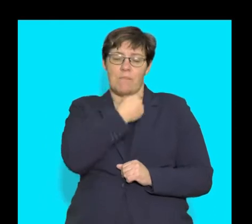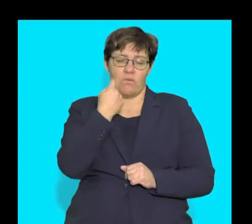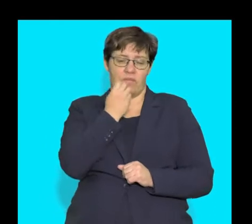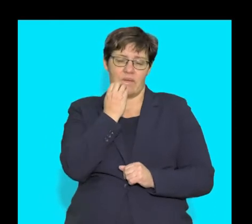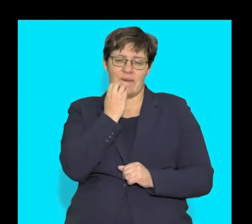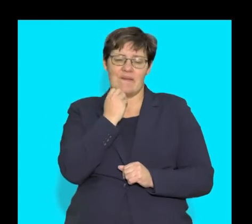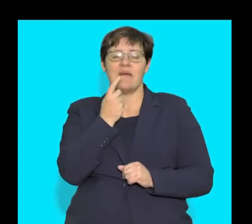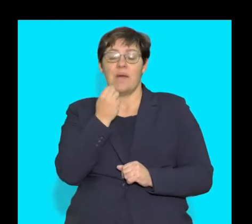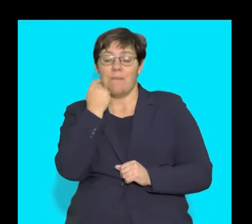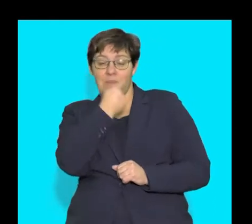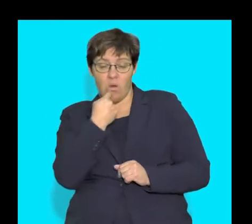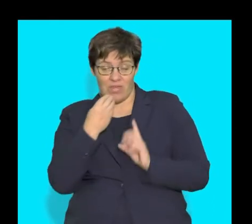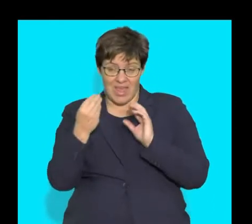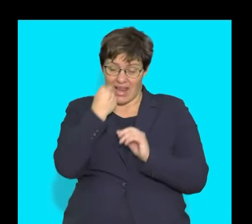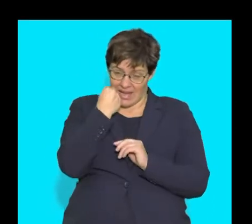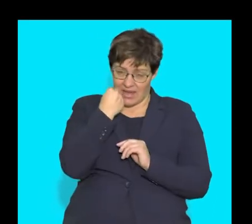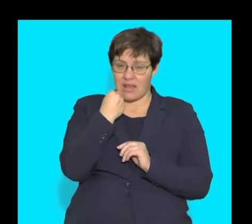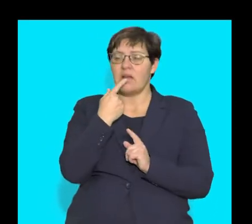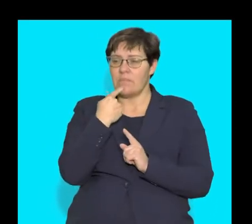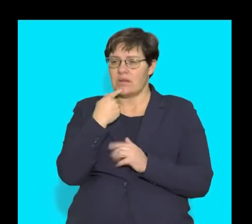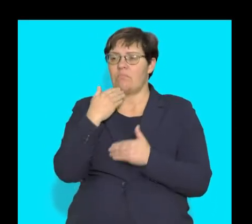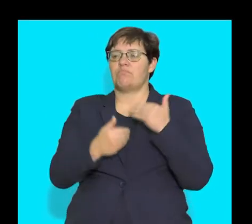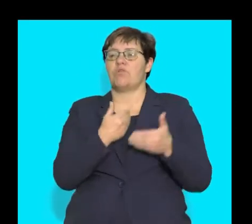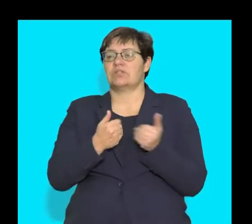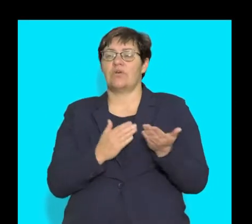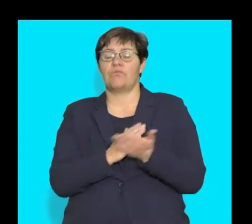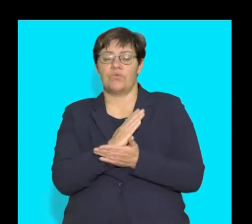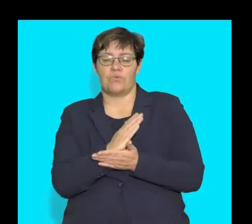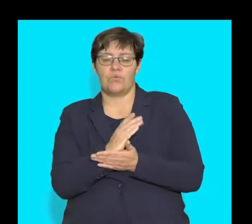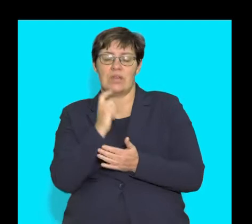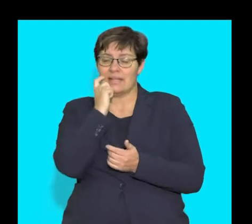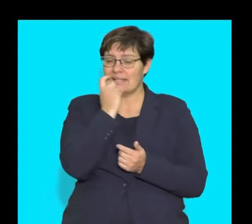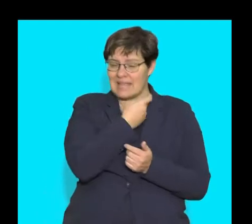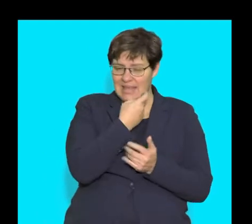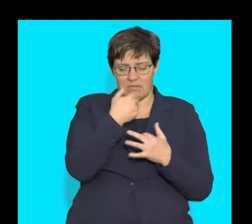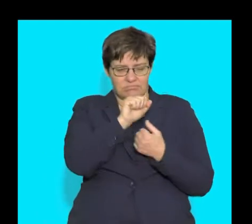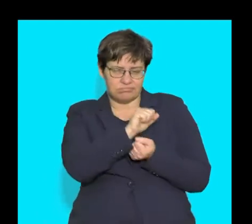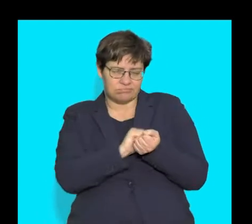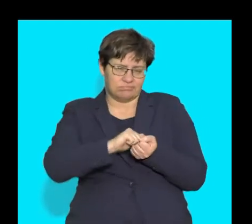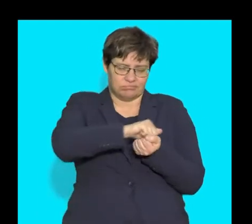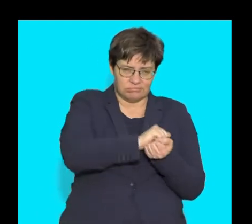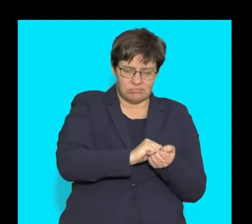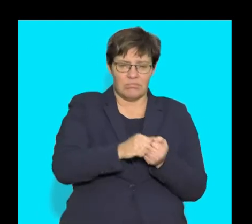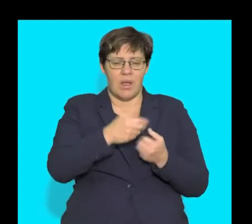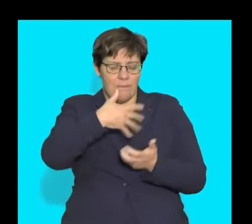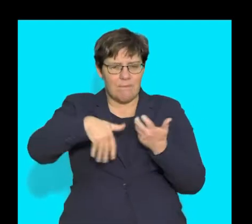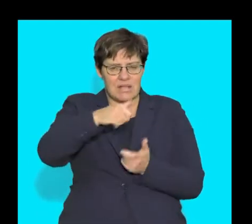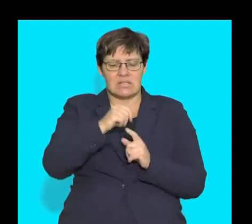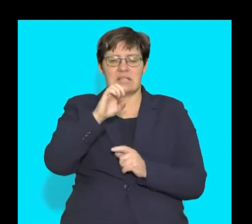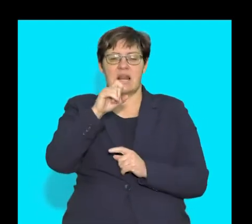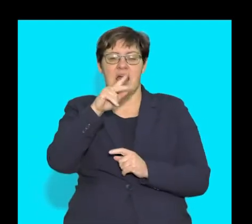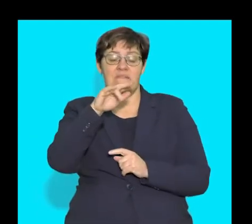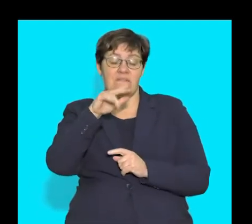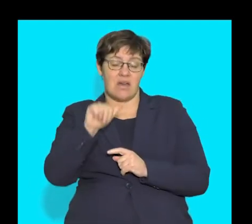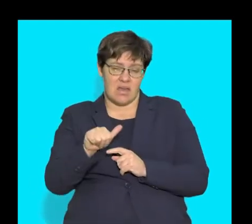through the mouth, and as it moves through the mouth, it obviously is processed by the teeth and broken down. Food mixes